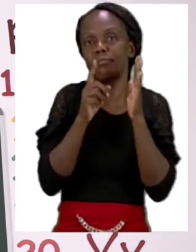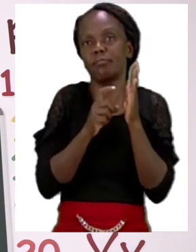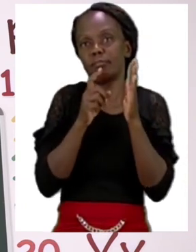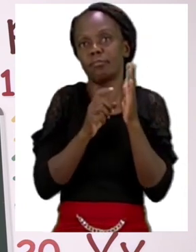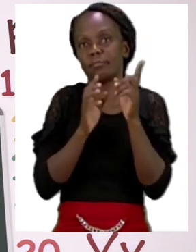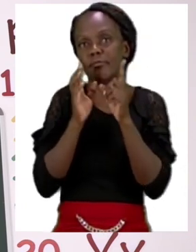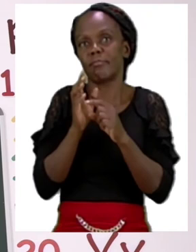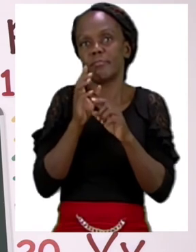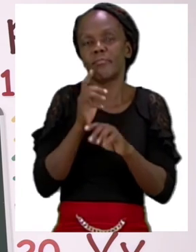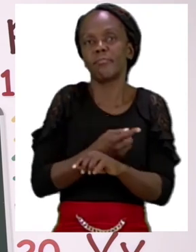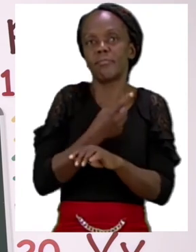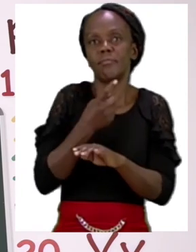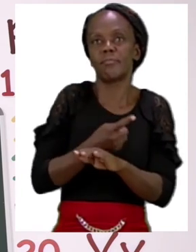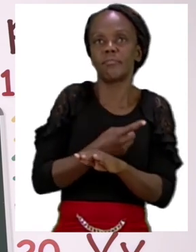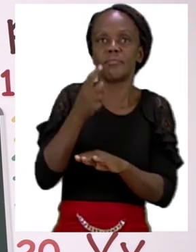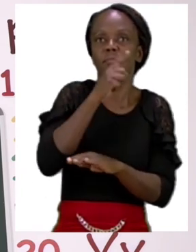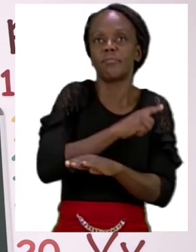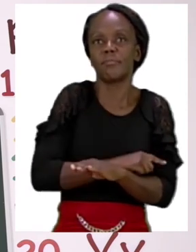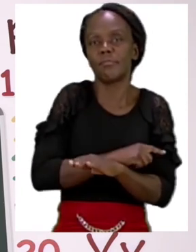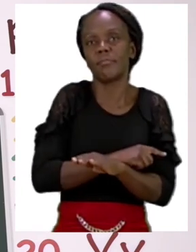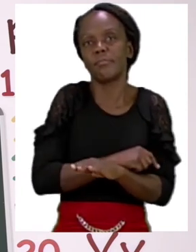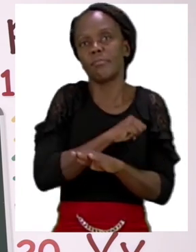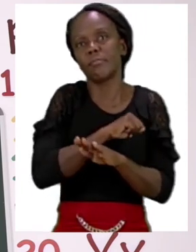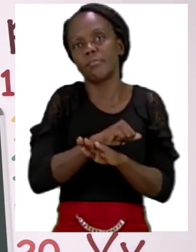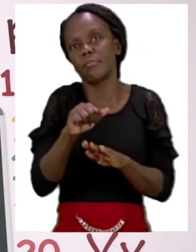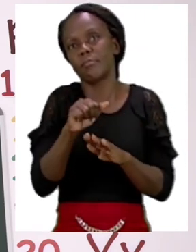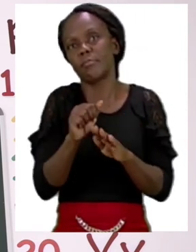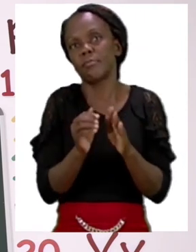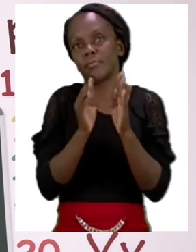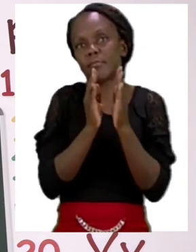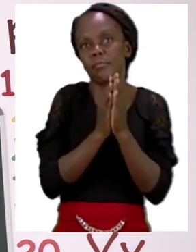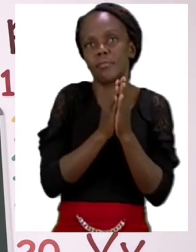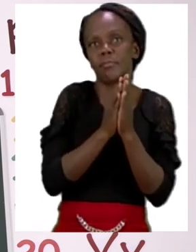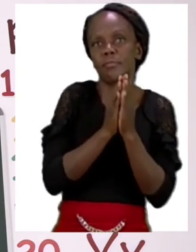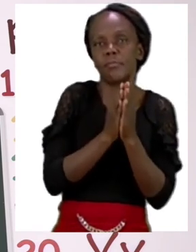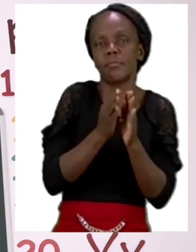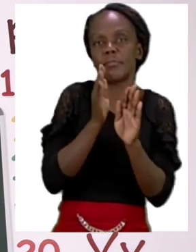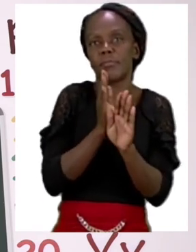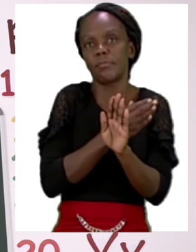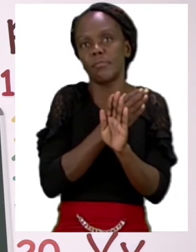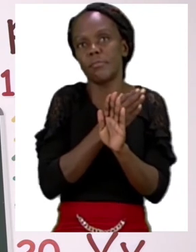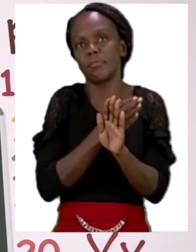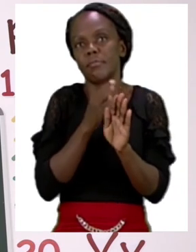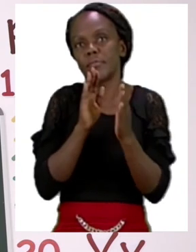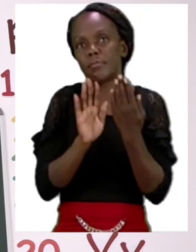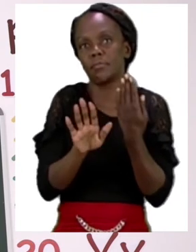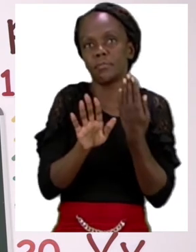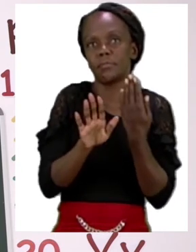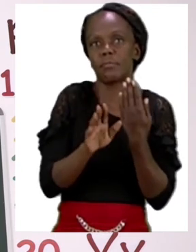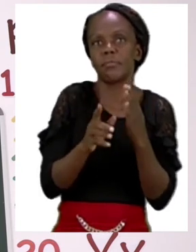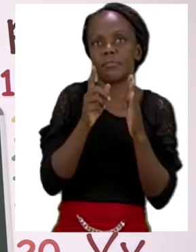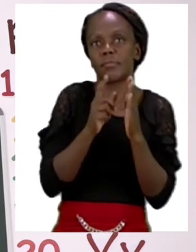Sanitize every day so the germs can stay away.